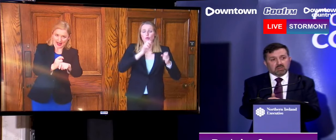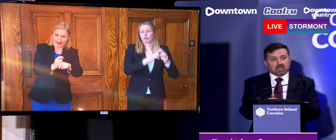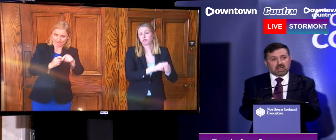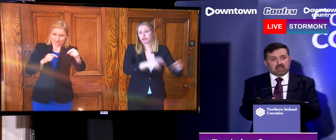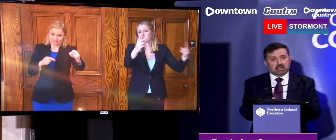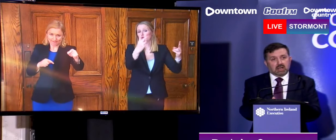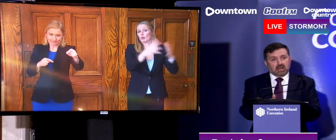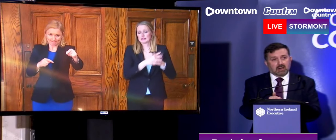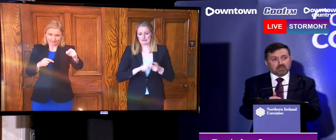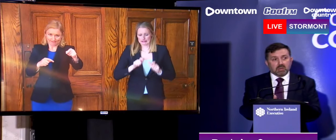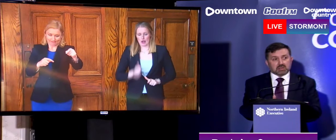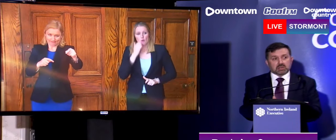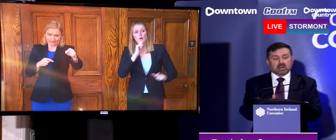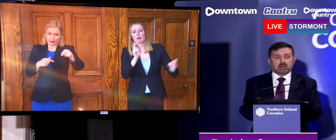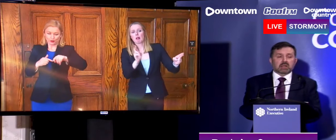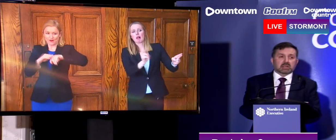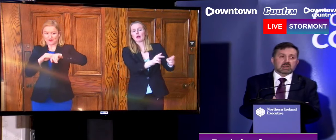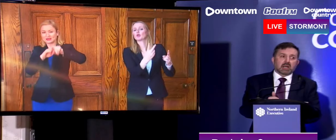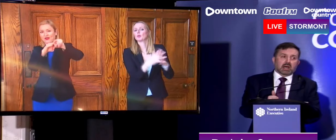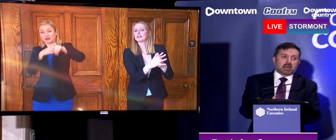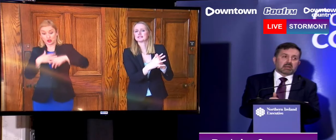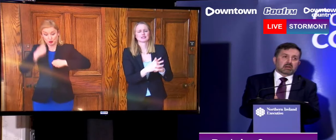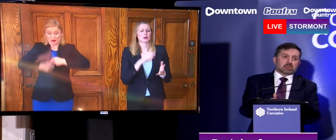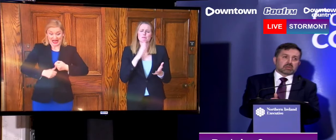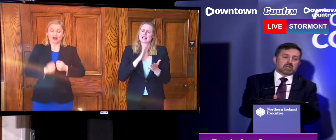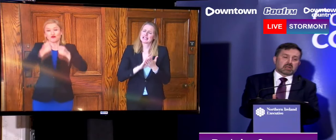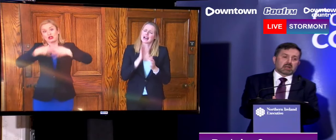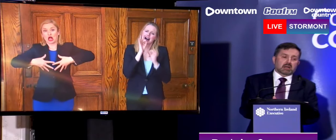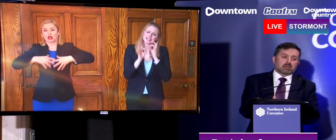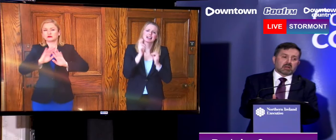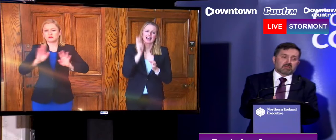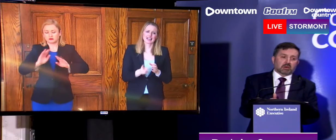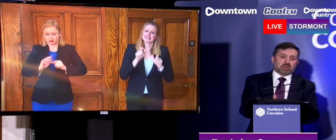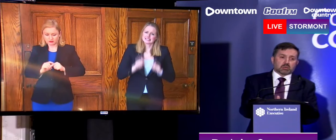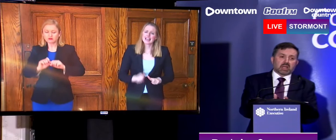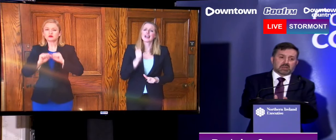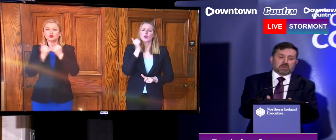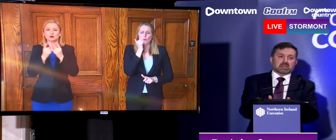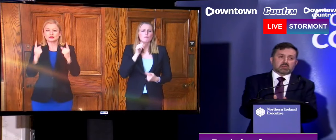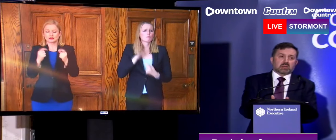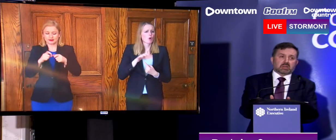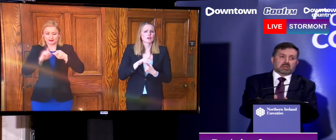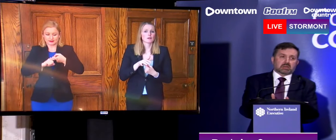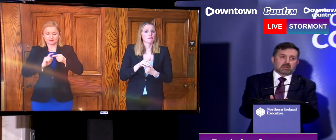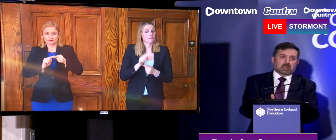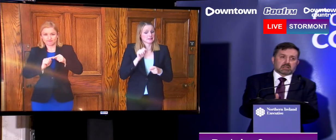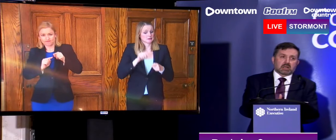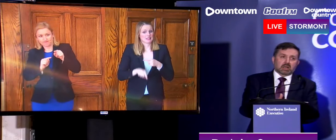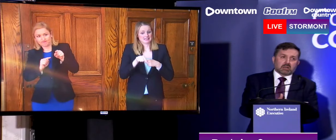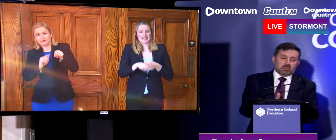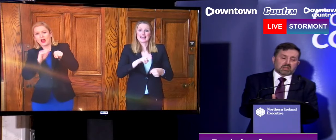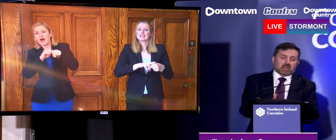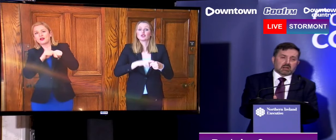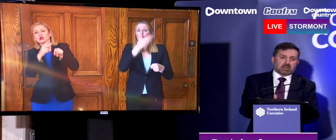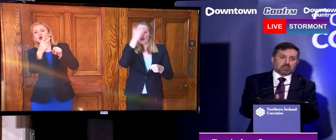crucial that we maintain the measures that are in place. And I think you'll also see coming forward this weekend, especially as we come into the Easter holidays,